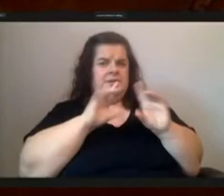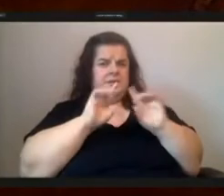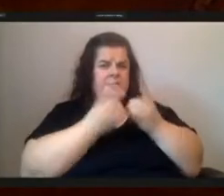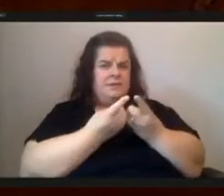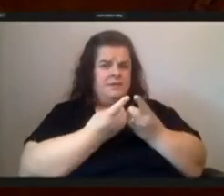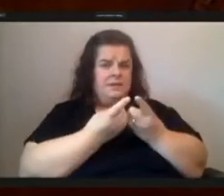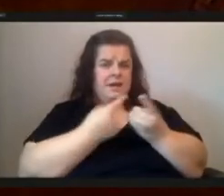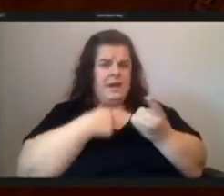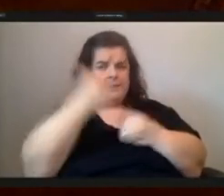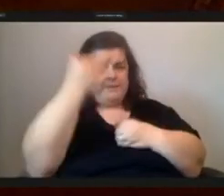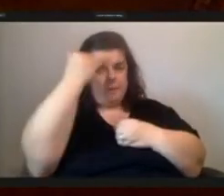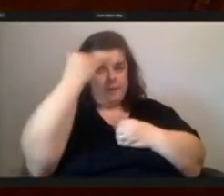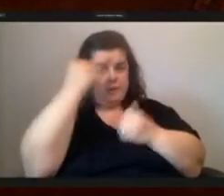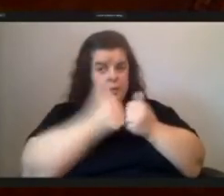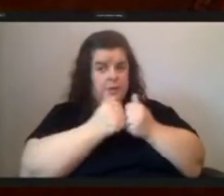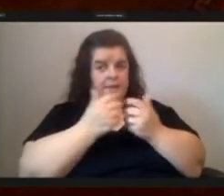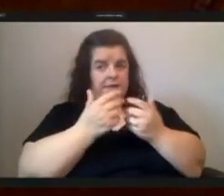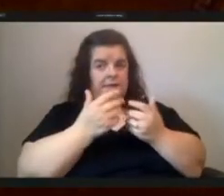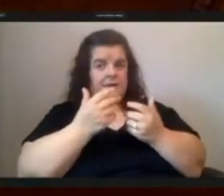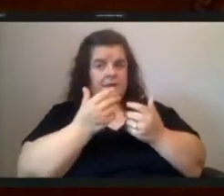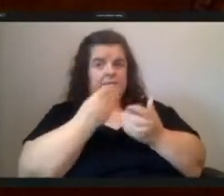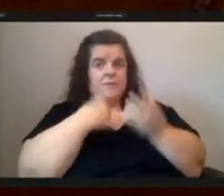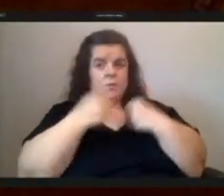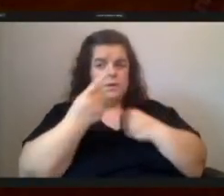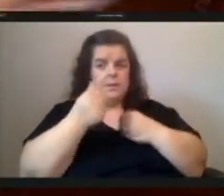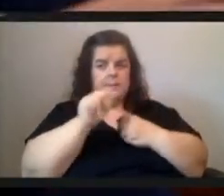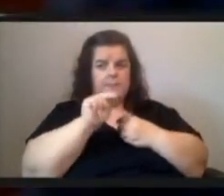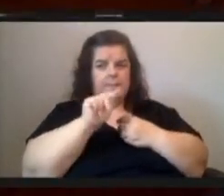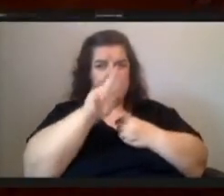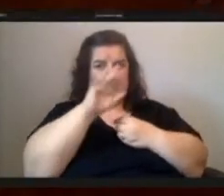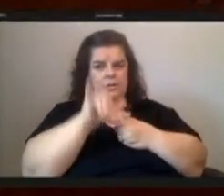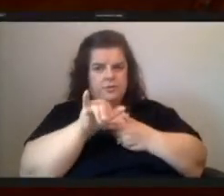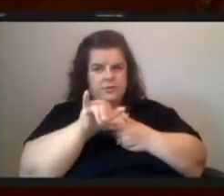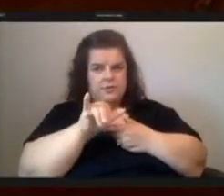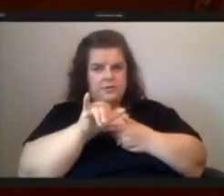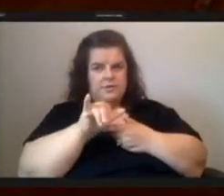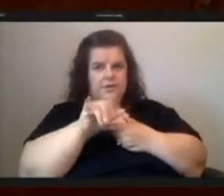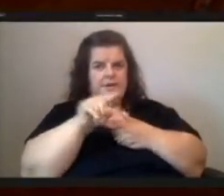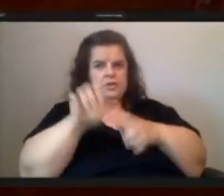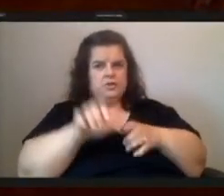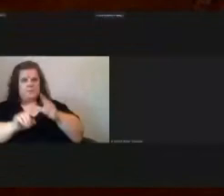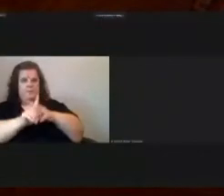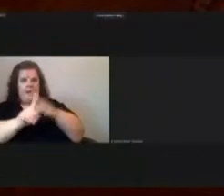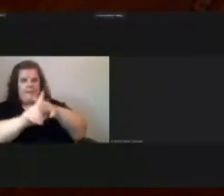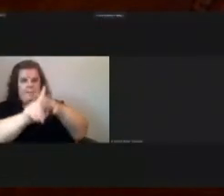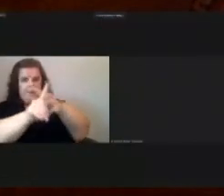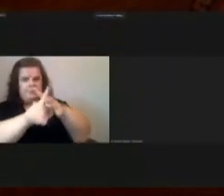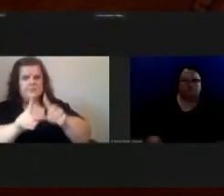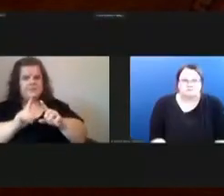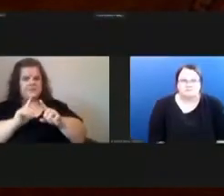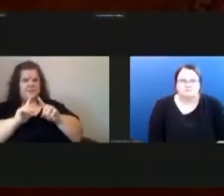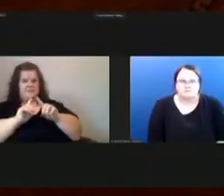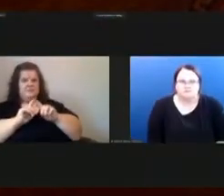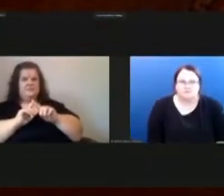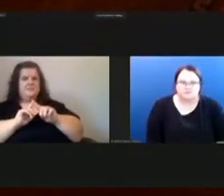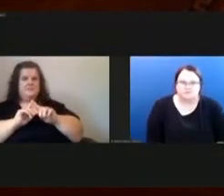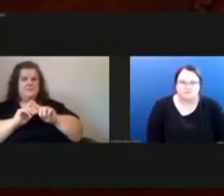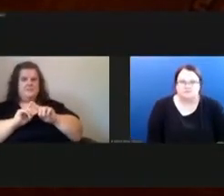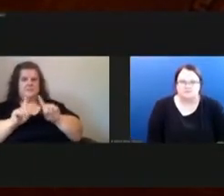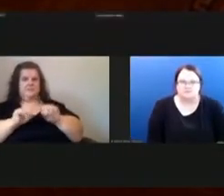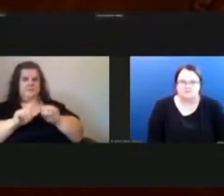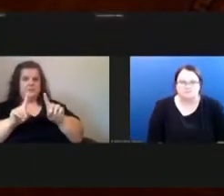familiar with um a food pantry that is doing pop-ups and different um um